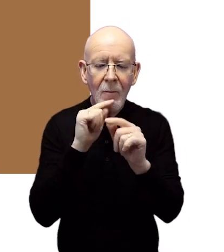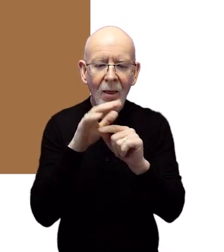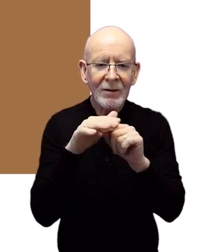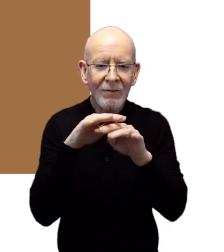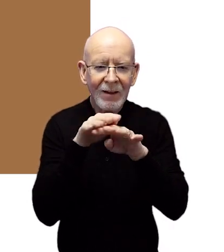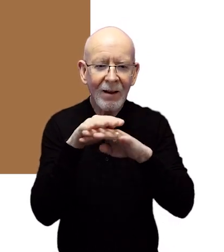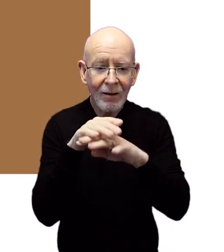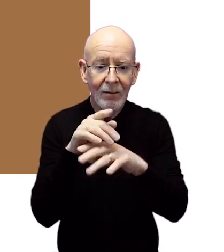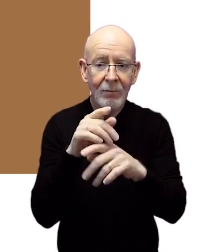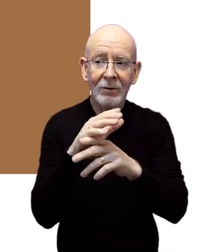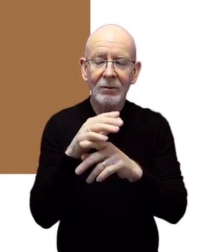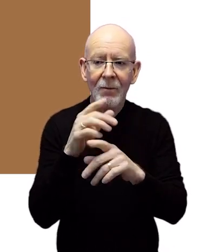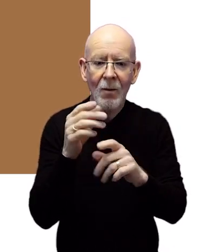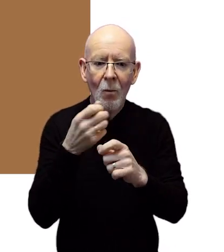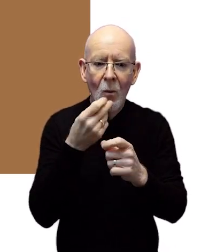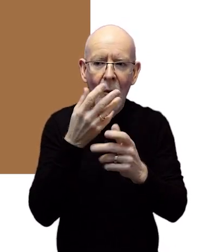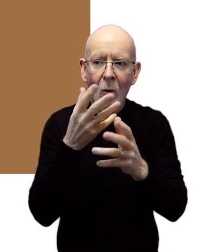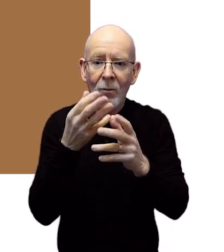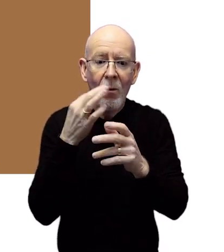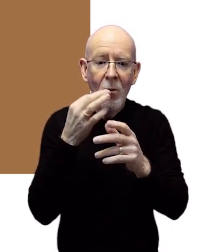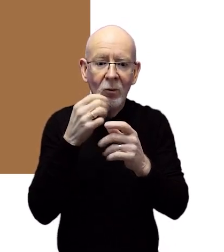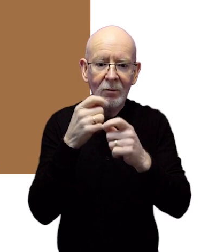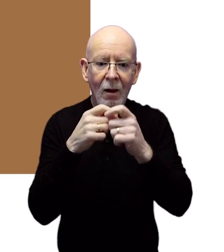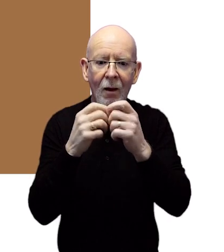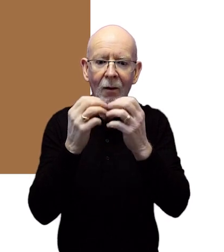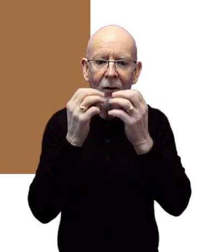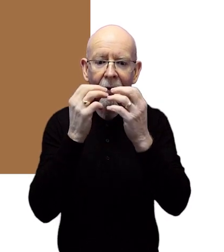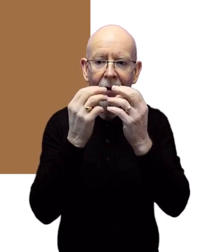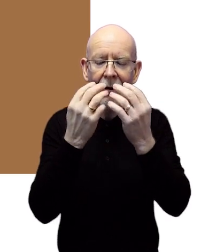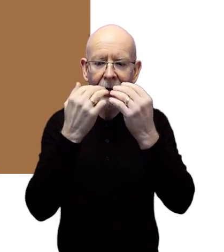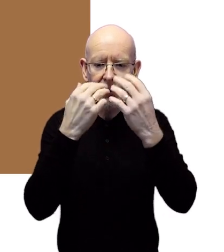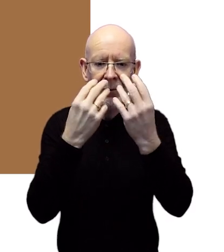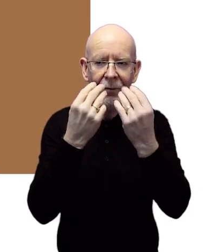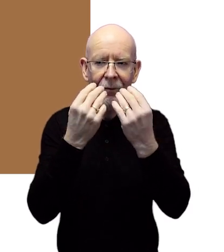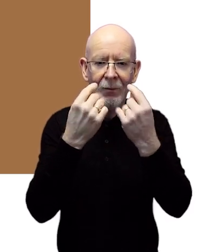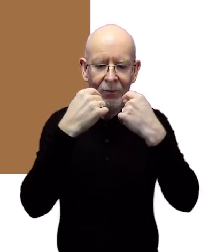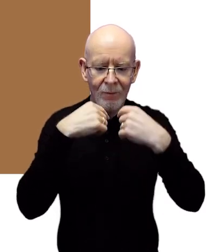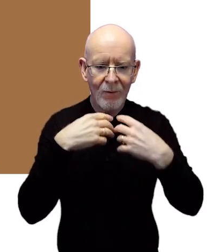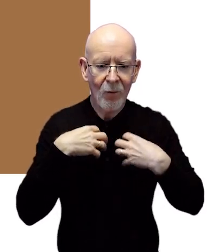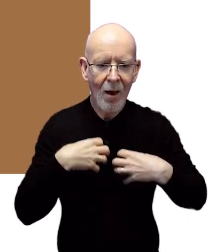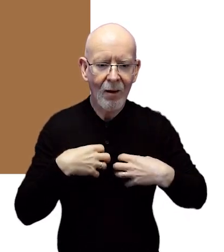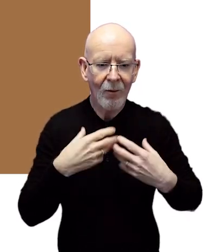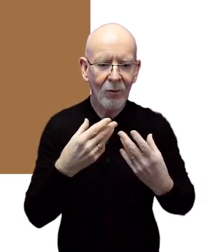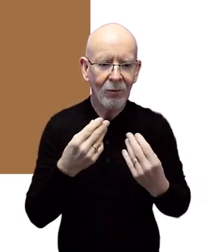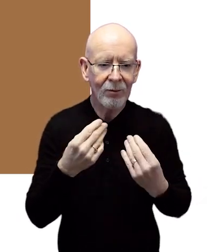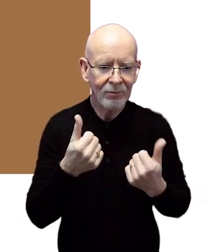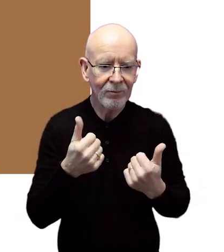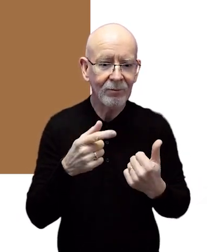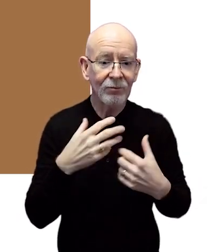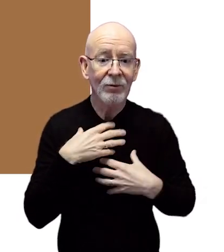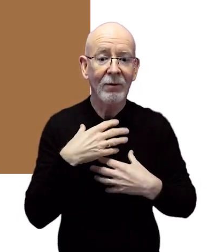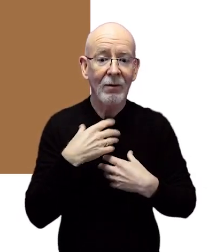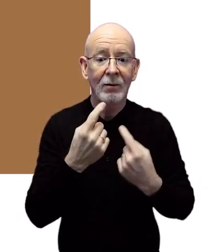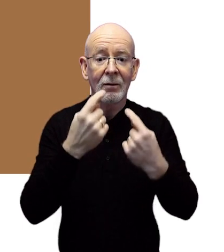air and water droplets caught on the tiny hairs within the nose humidify the air. Air breathed in through your mouth is not